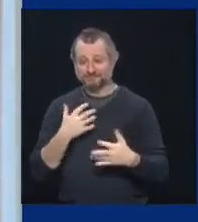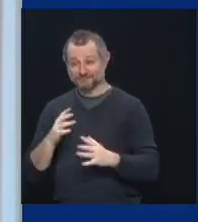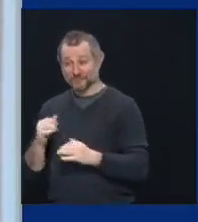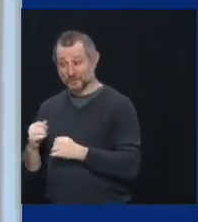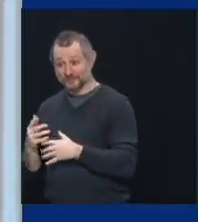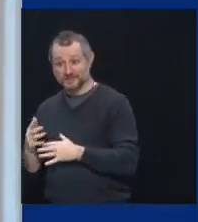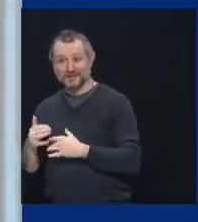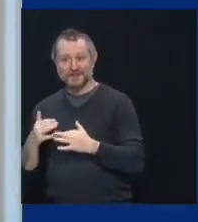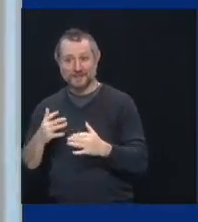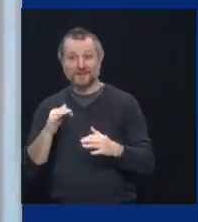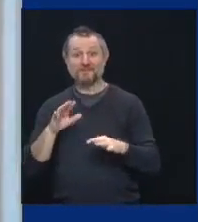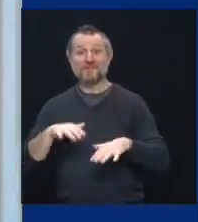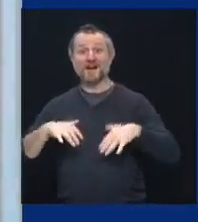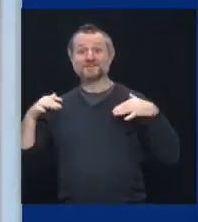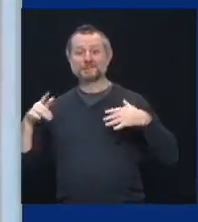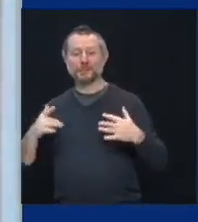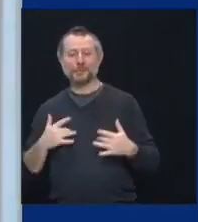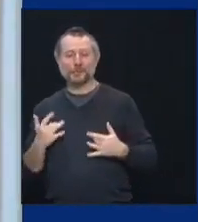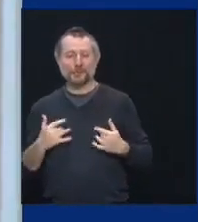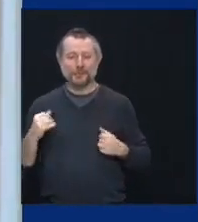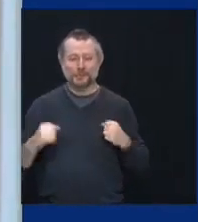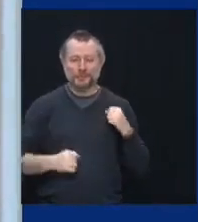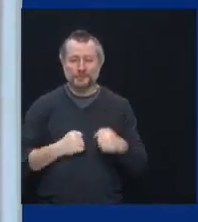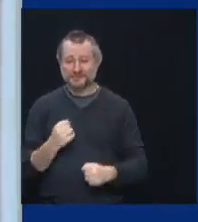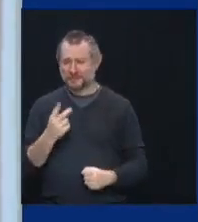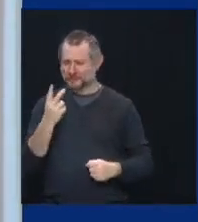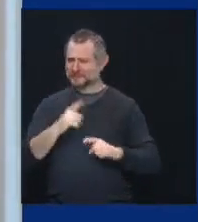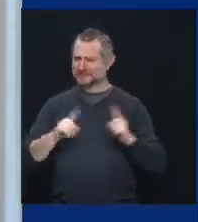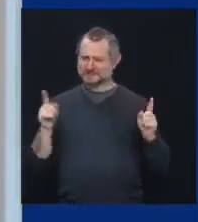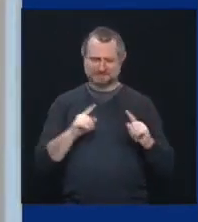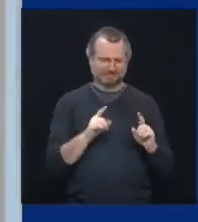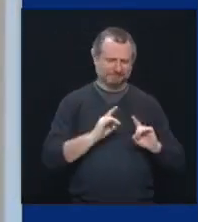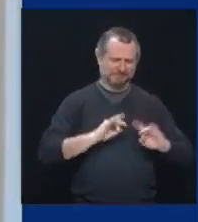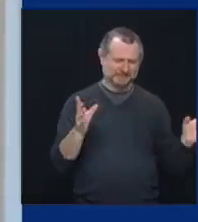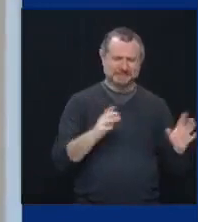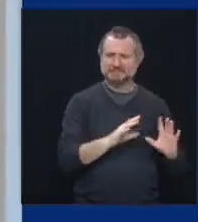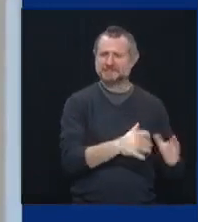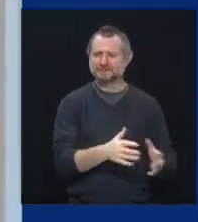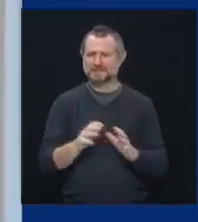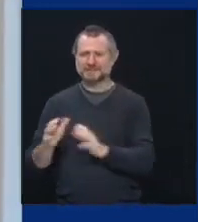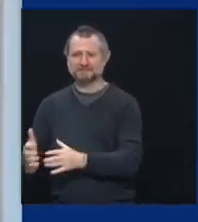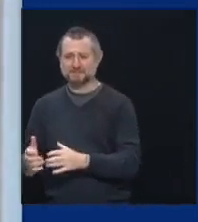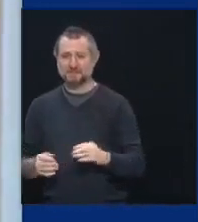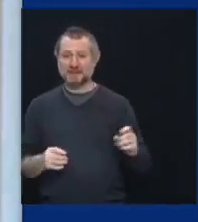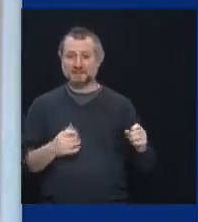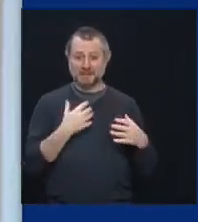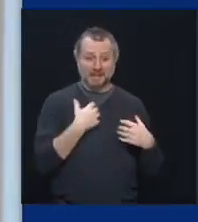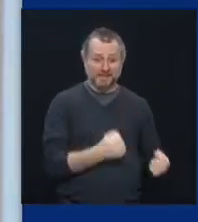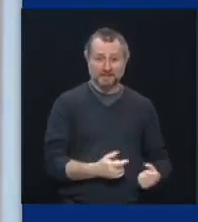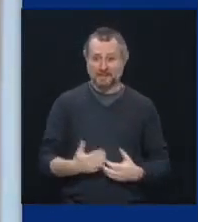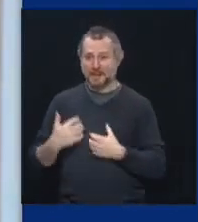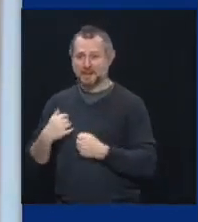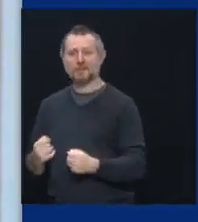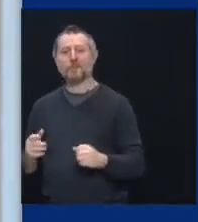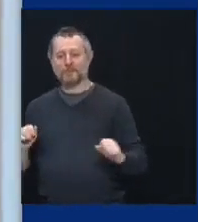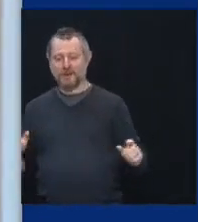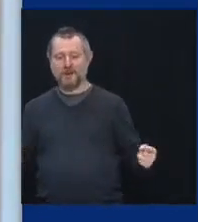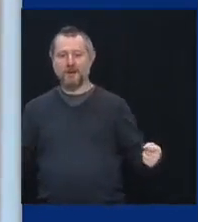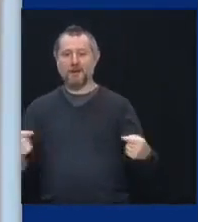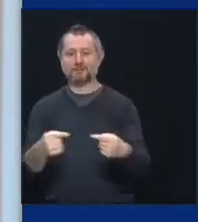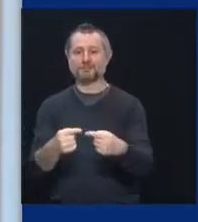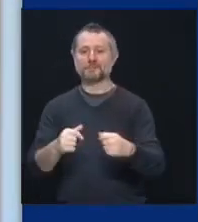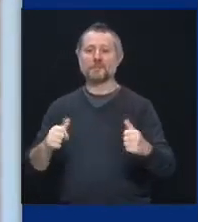And, uh, we got two great teams. Hopefully if they all stay healthy, uh, maybe we have a subway series. Uh, and, uh,